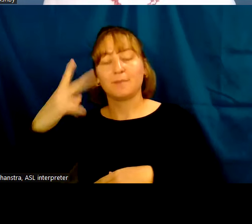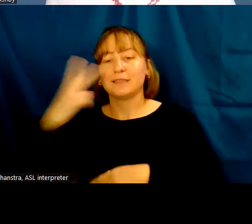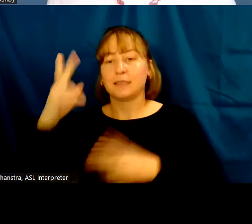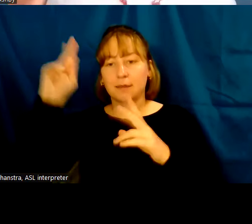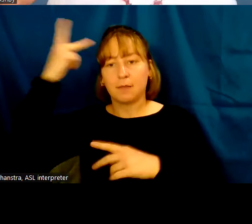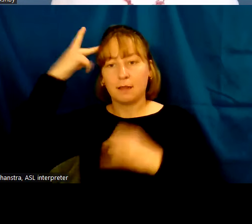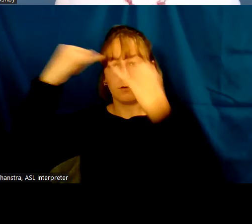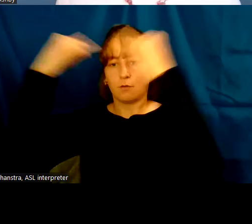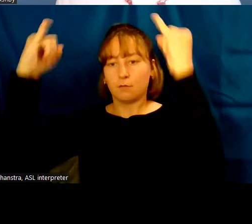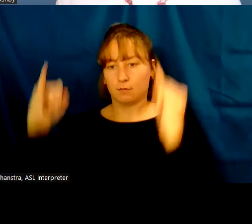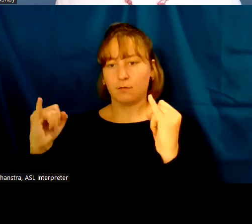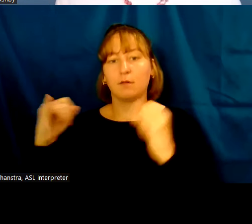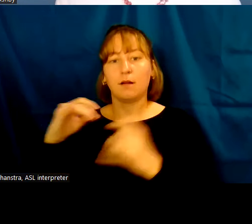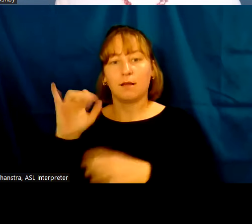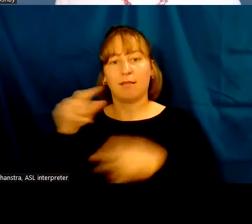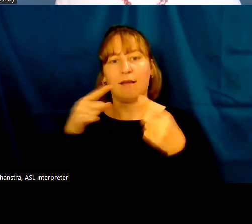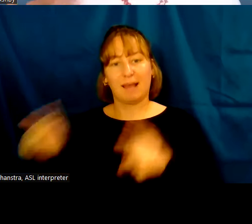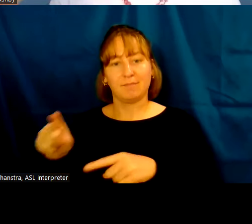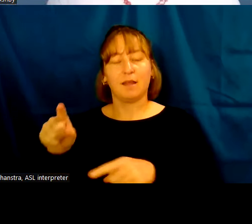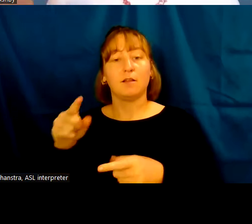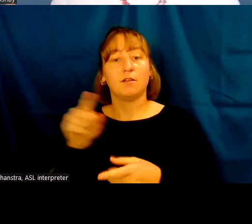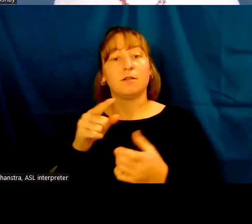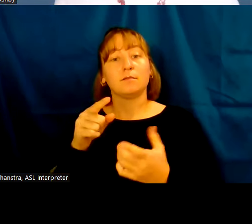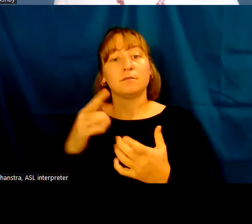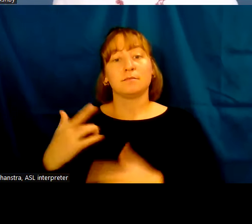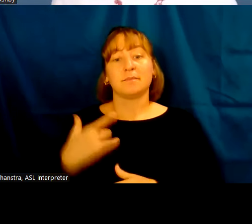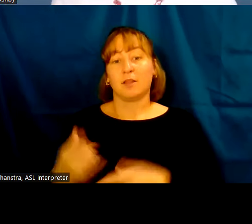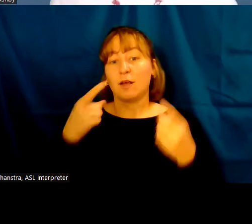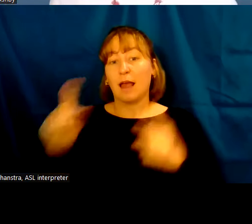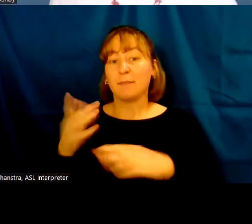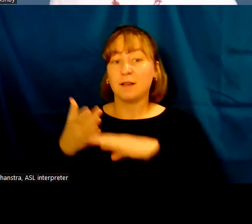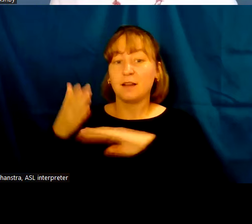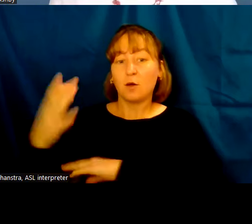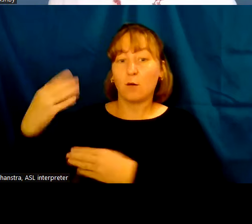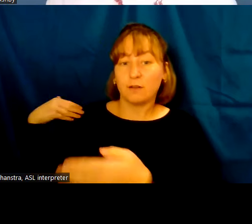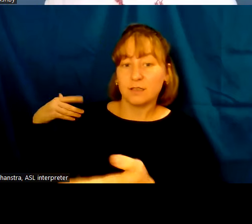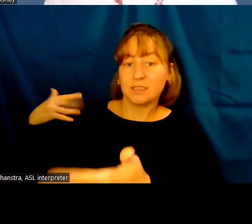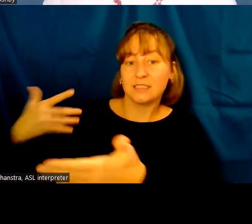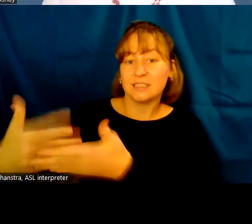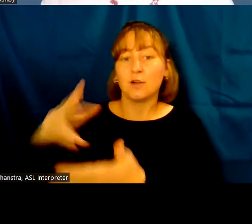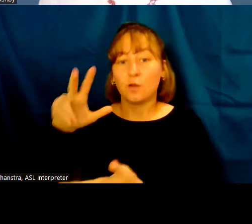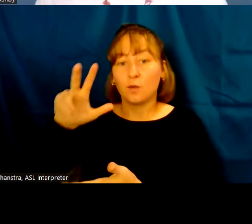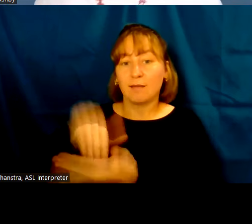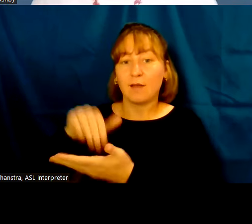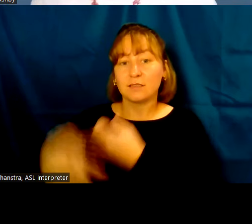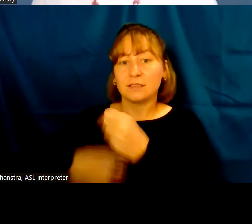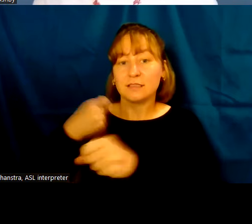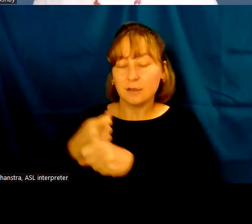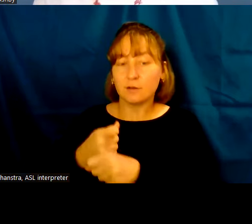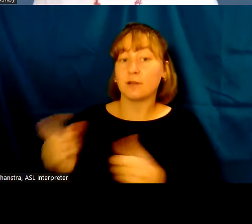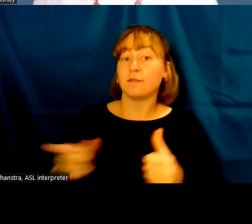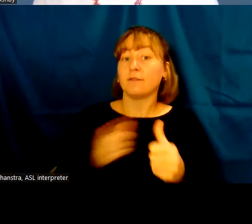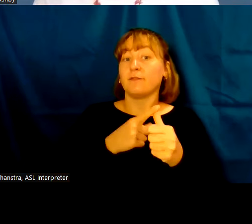And you can see that they're happening over a 3000 year period with the earliest